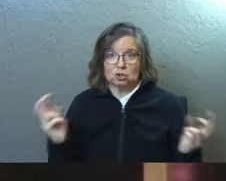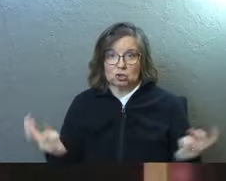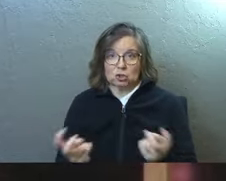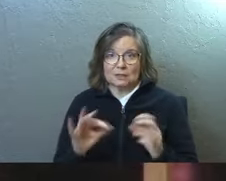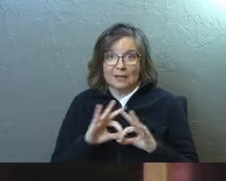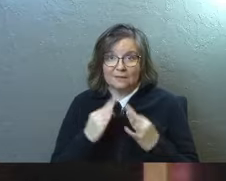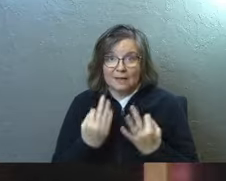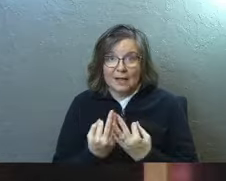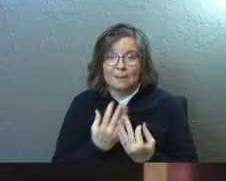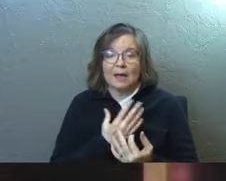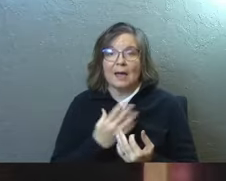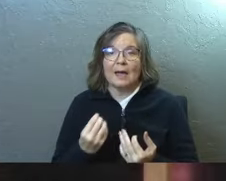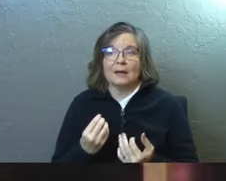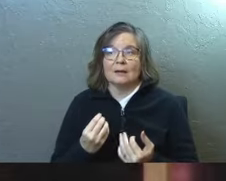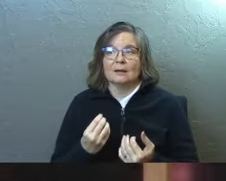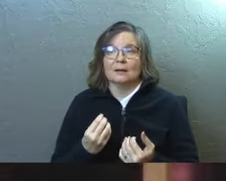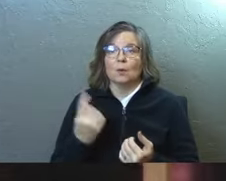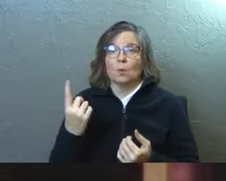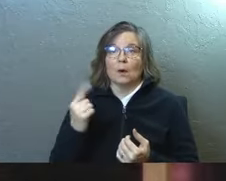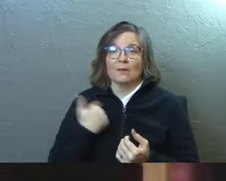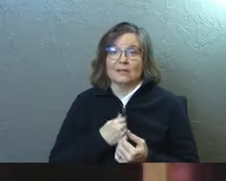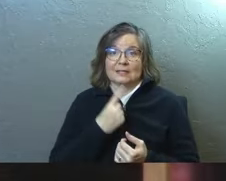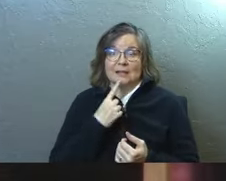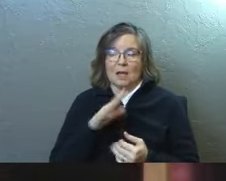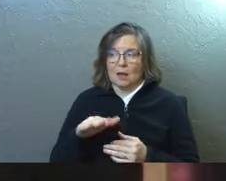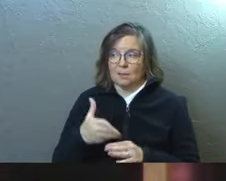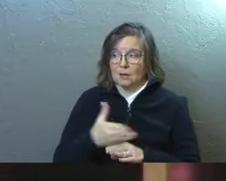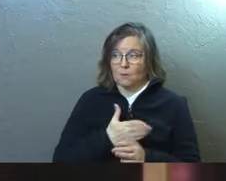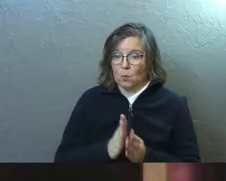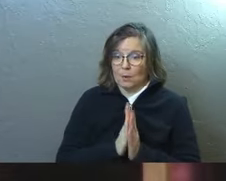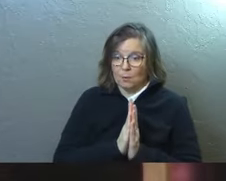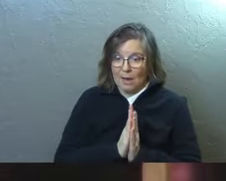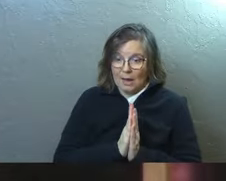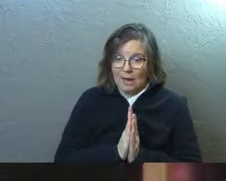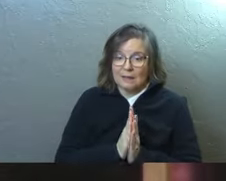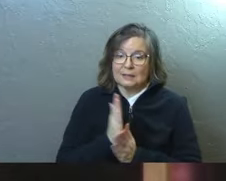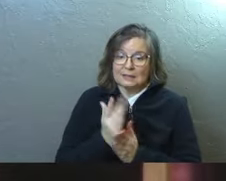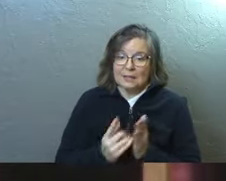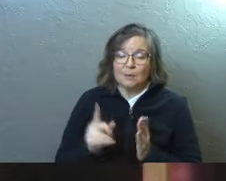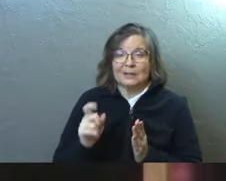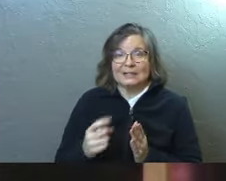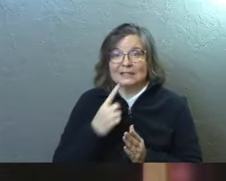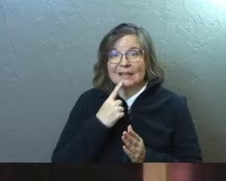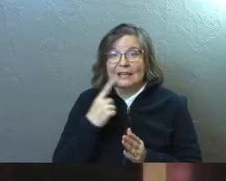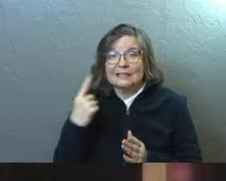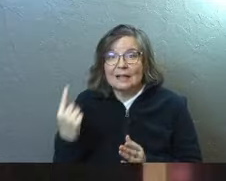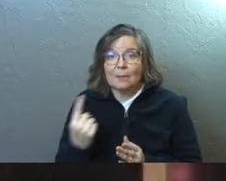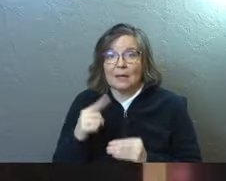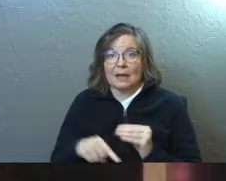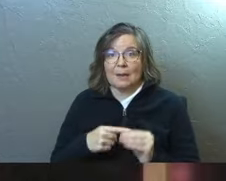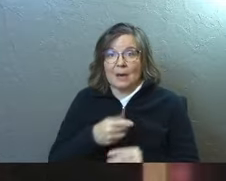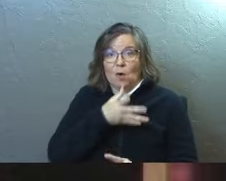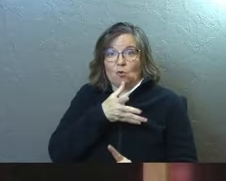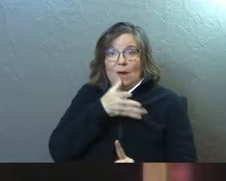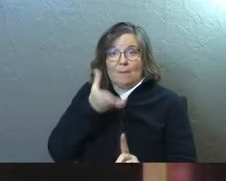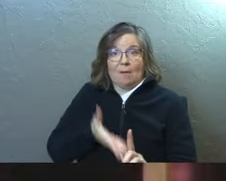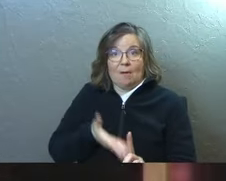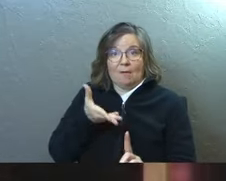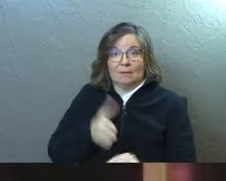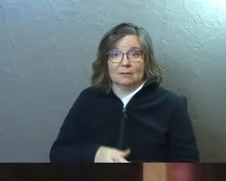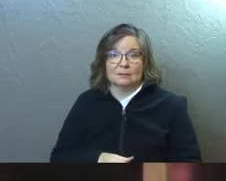circle as a family. And one of us said, hey, before we pray, somebody needs to say something about grandma.